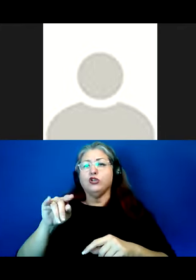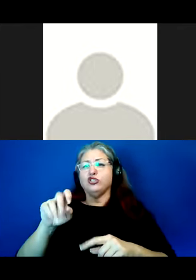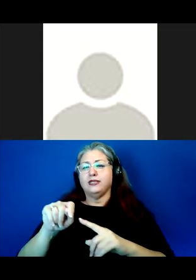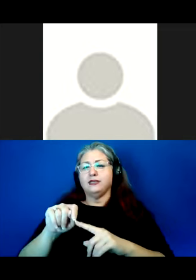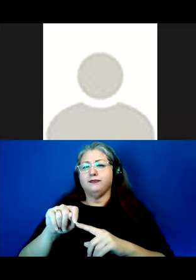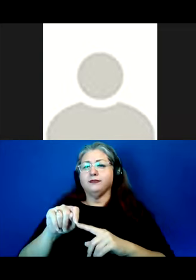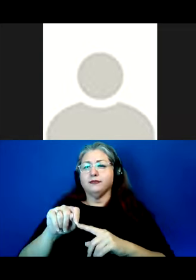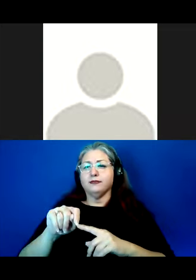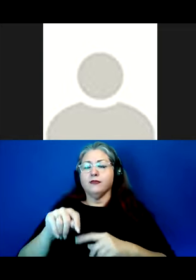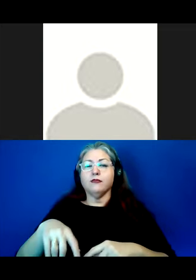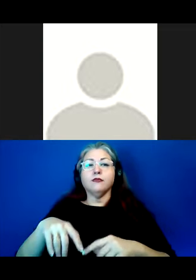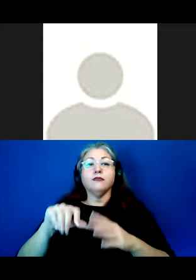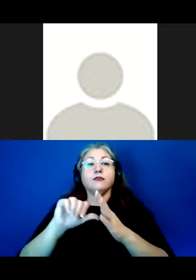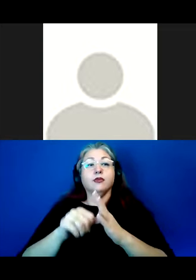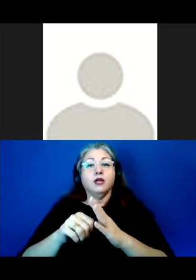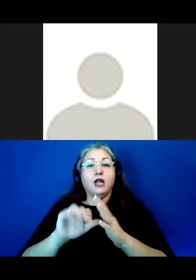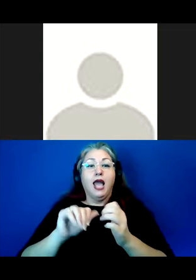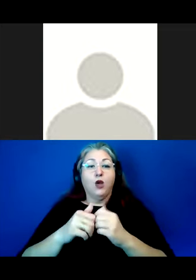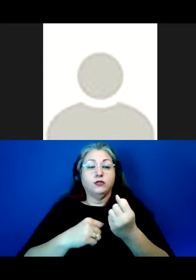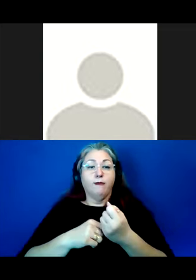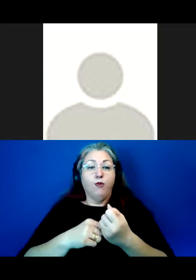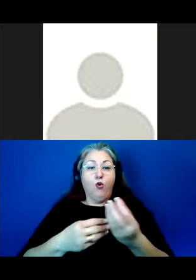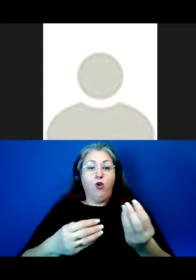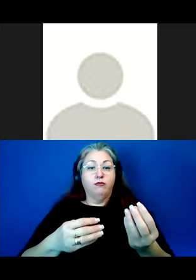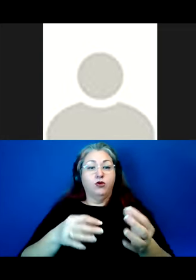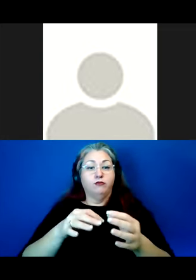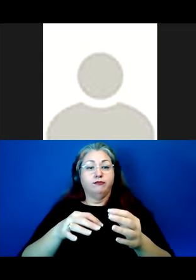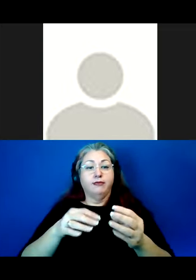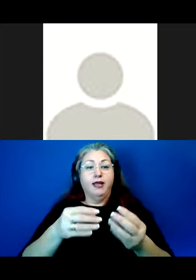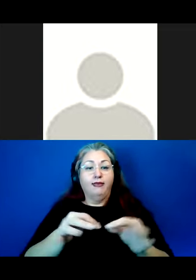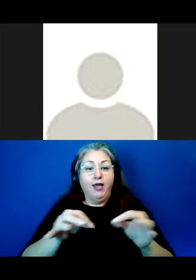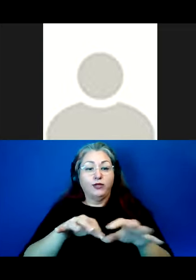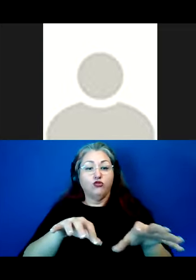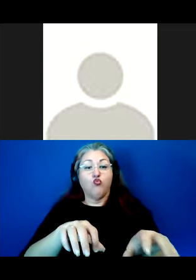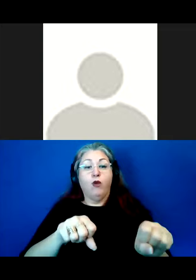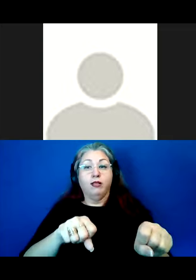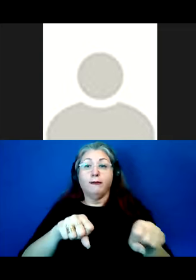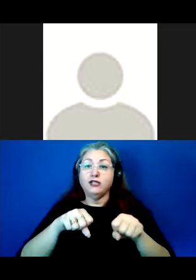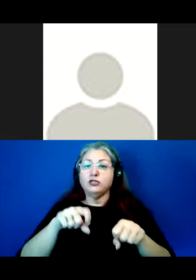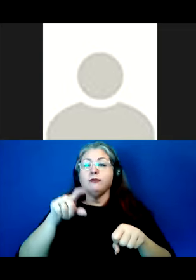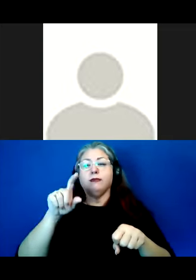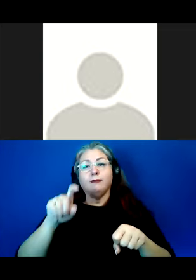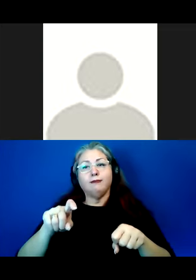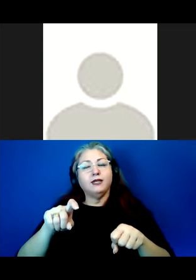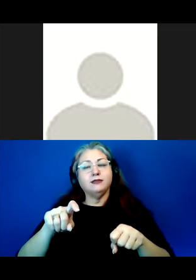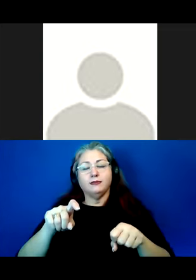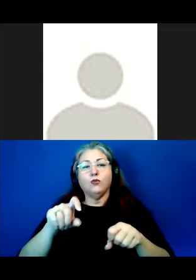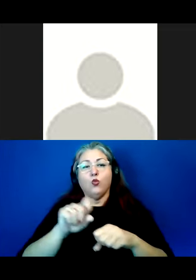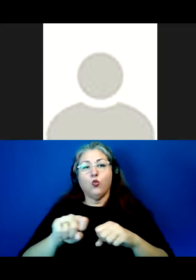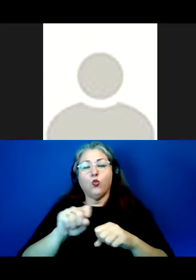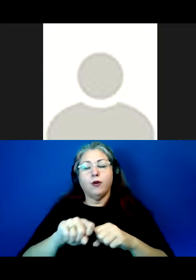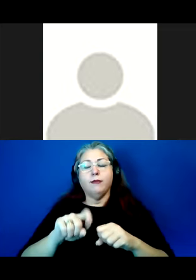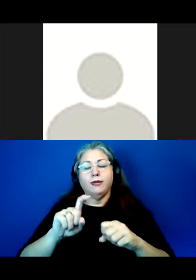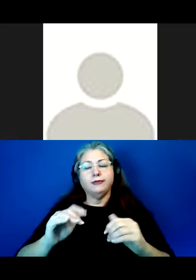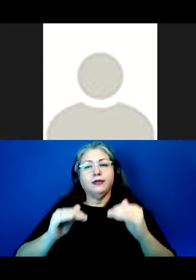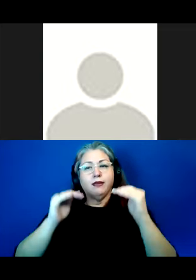I emphasize that for supporting reclamation, the relationality quotient of language work needs to be very, very high. And this